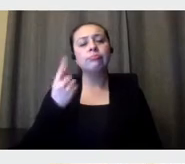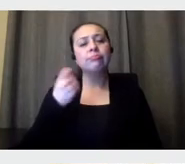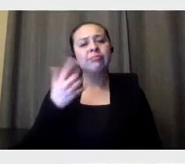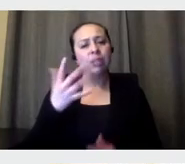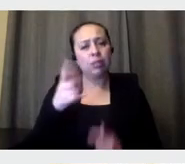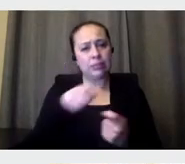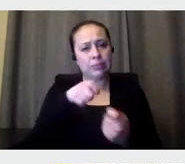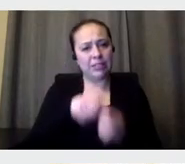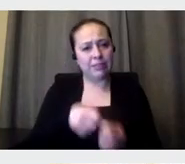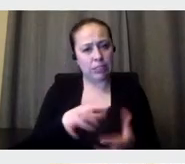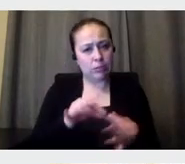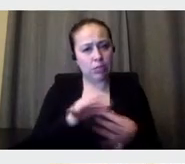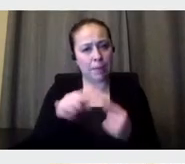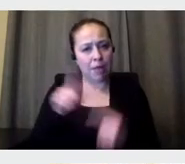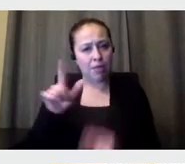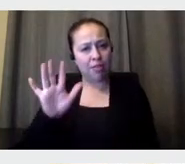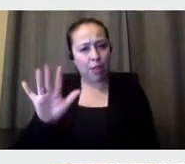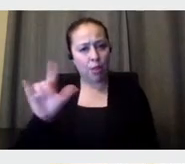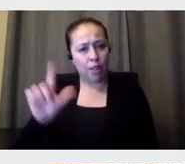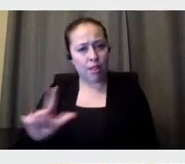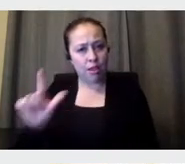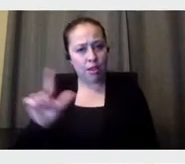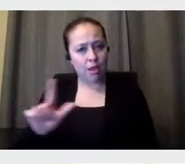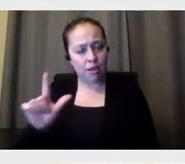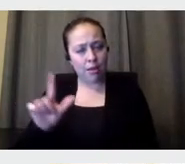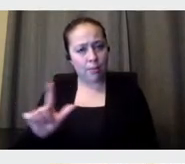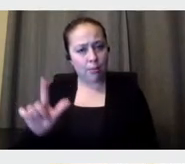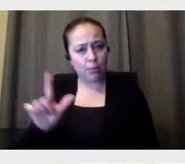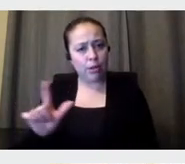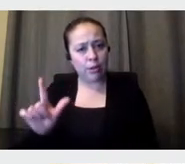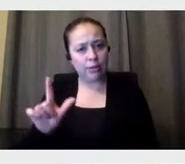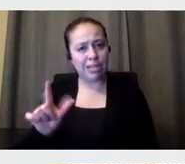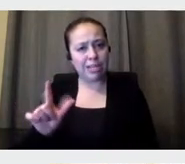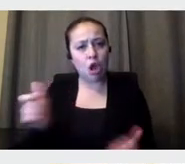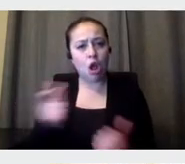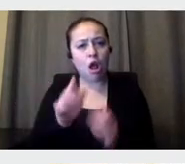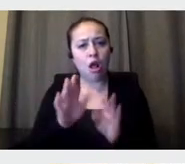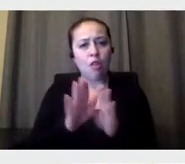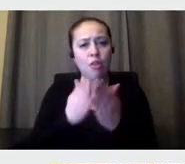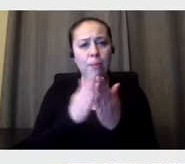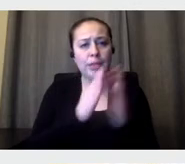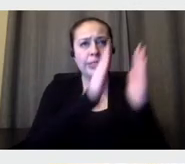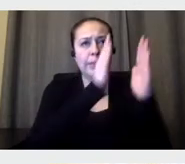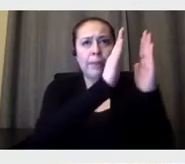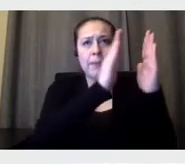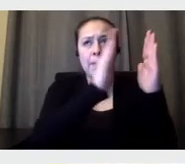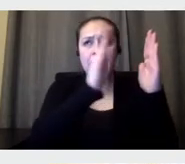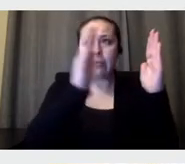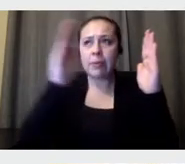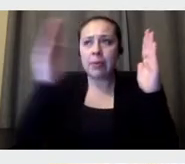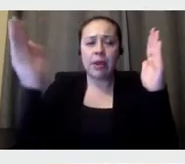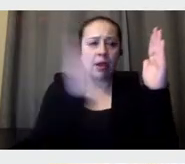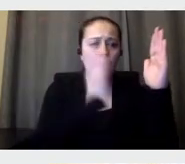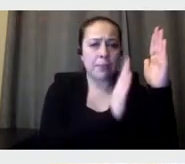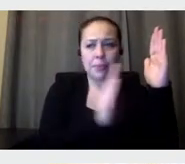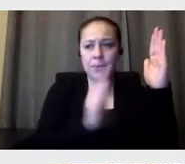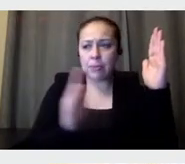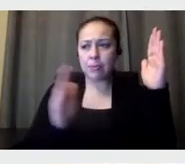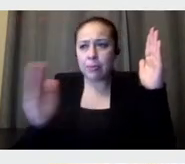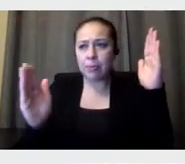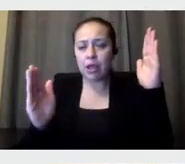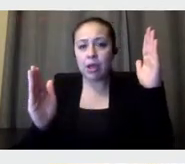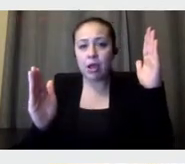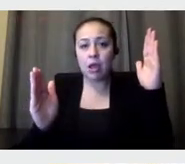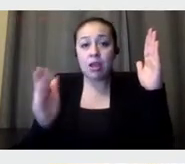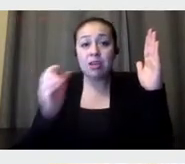have, and please take a look at, at that. They have the, all the, all the books on the, on the, on the walls, and they have the door in the middle.